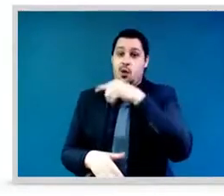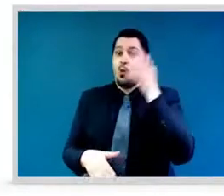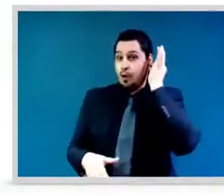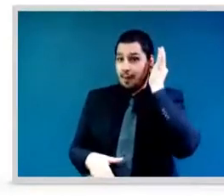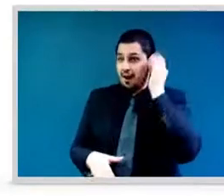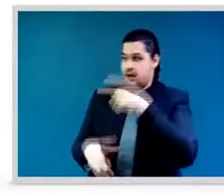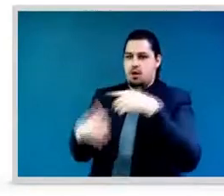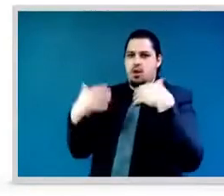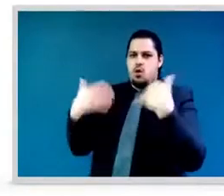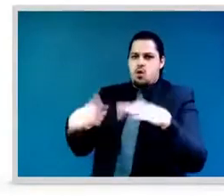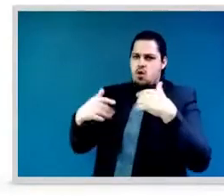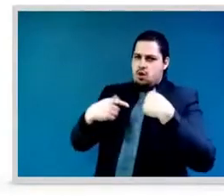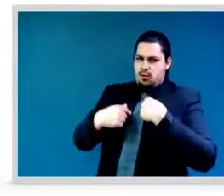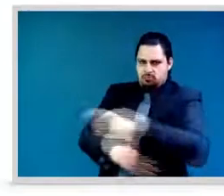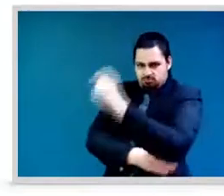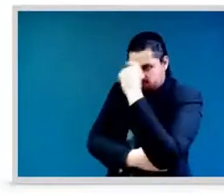gracias.